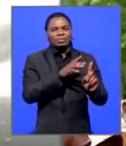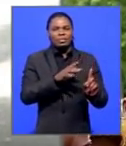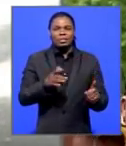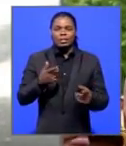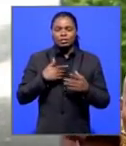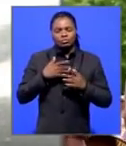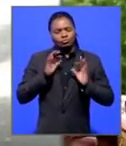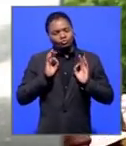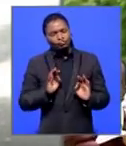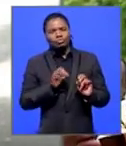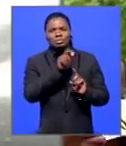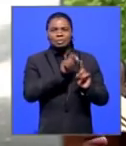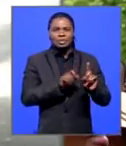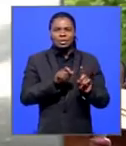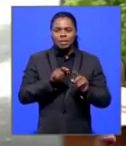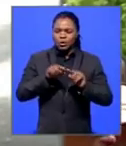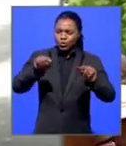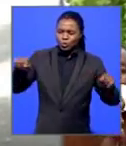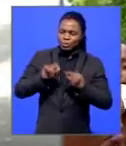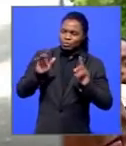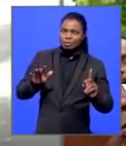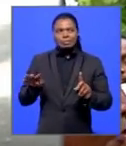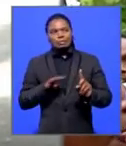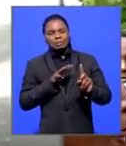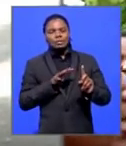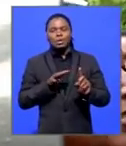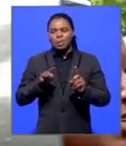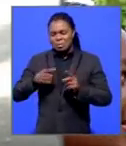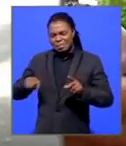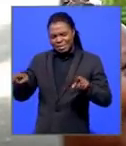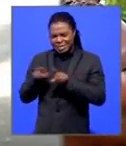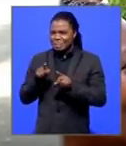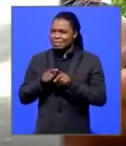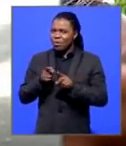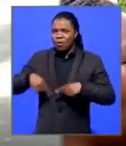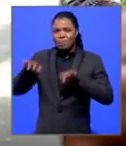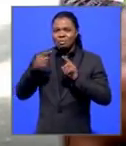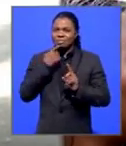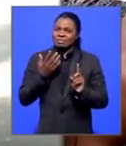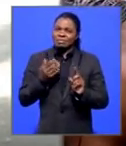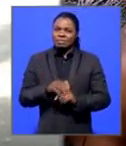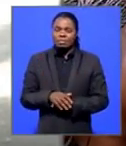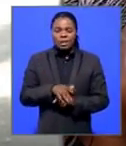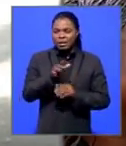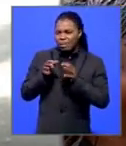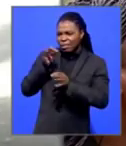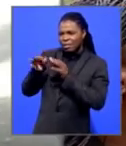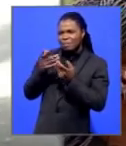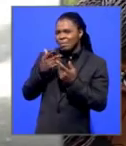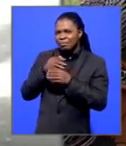his dignity just fills the room. And I think many people say the same thing. Did he say anything to you? Any words of wisdom?